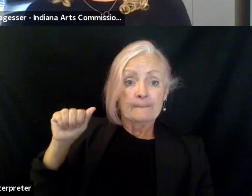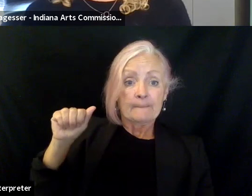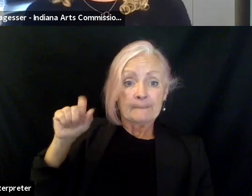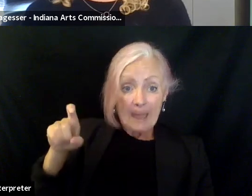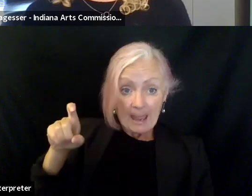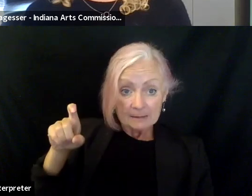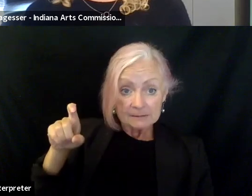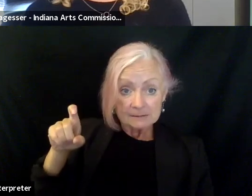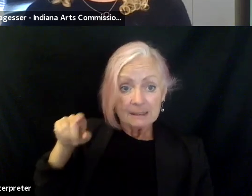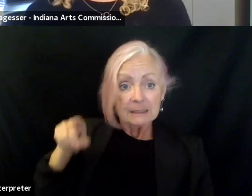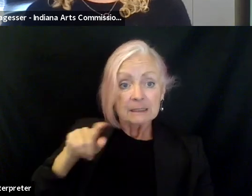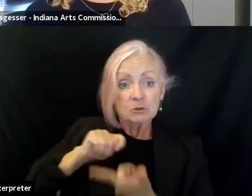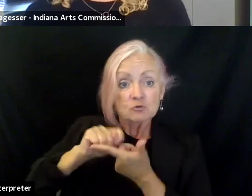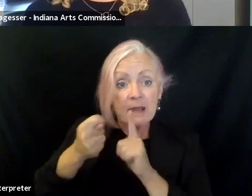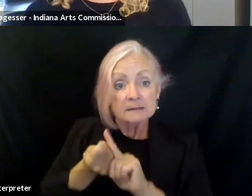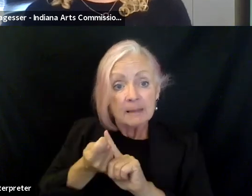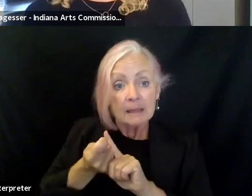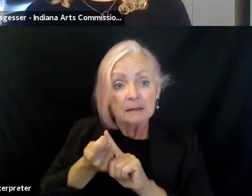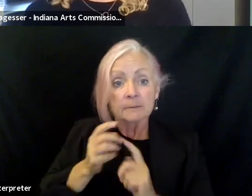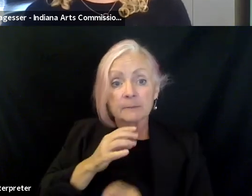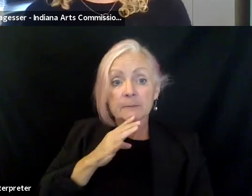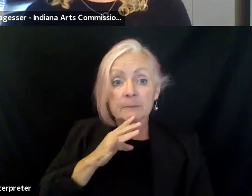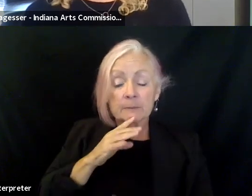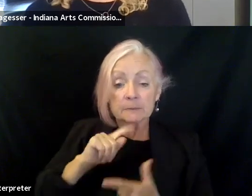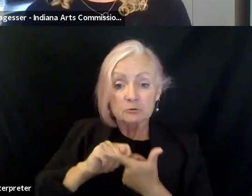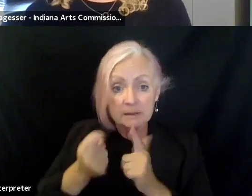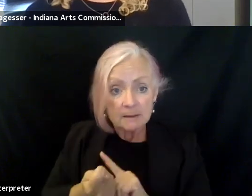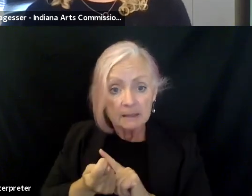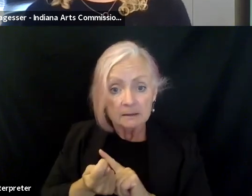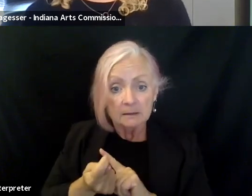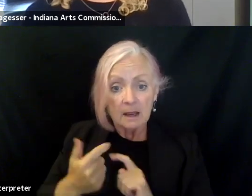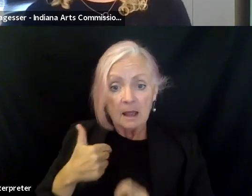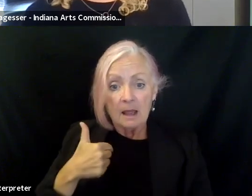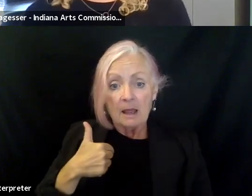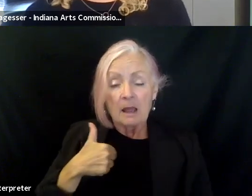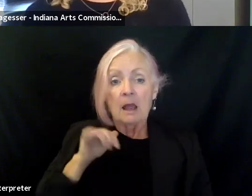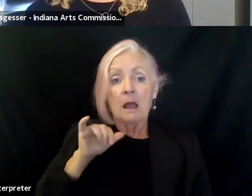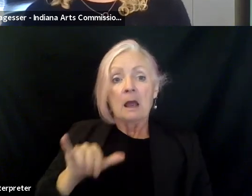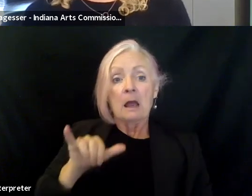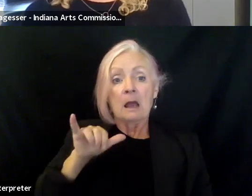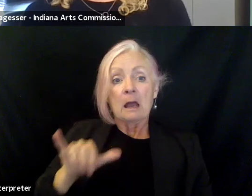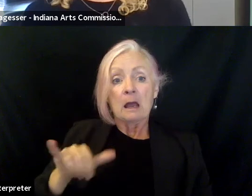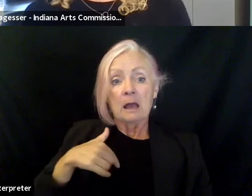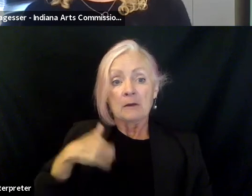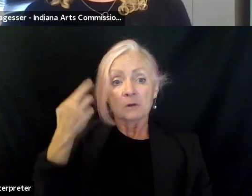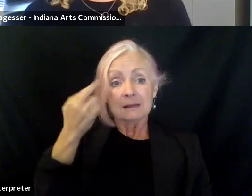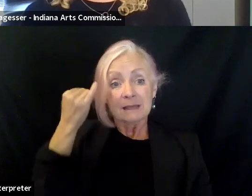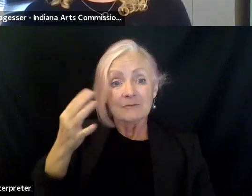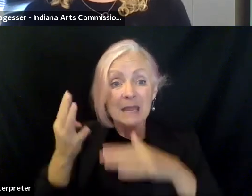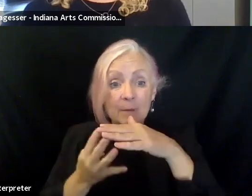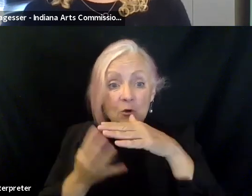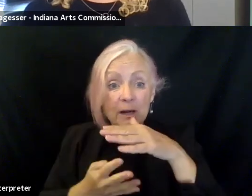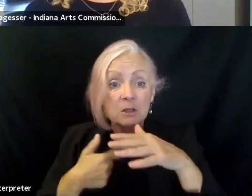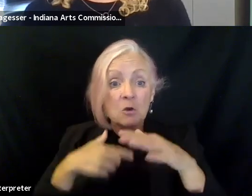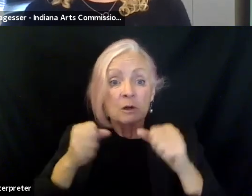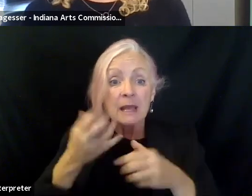he translated. And I realized that, you know, coming over to him being an immigrant, you could lose